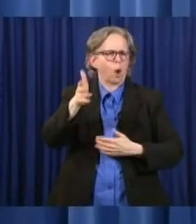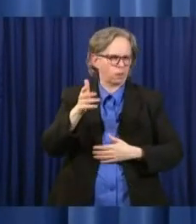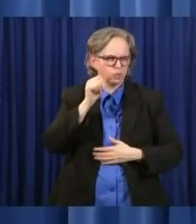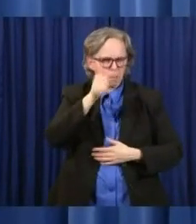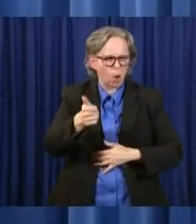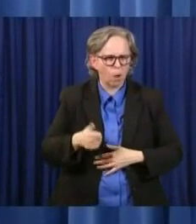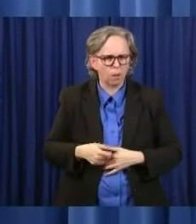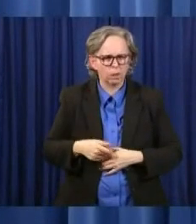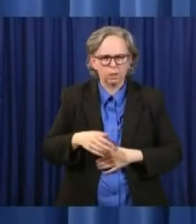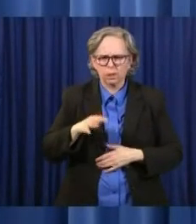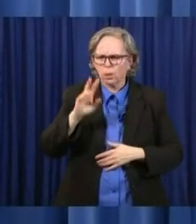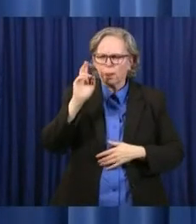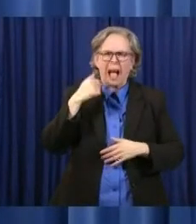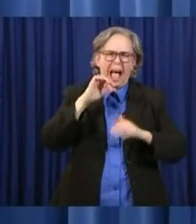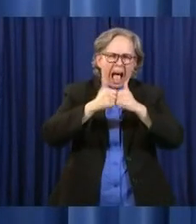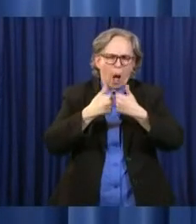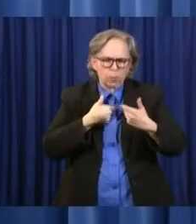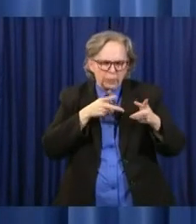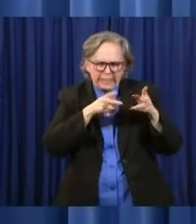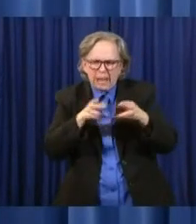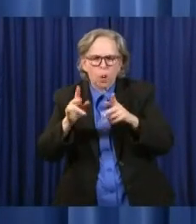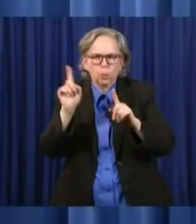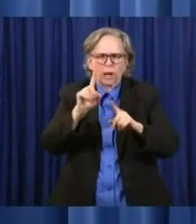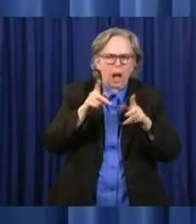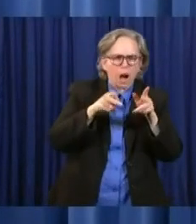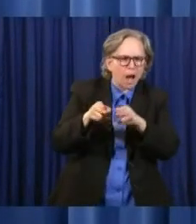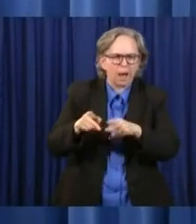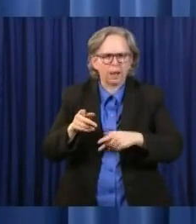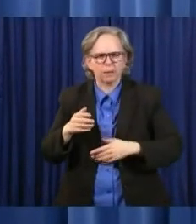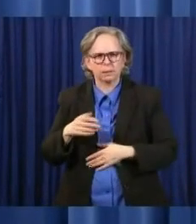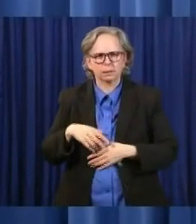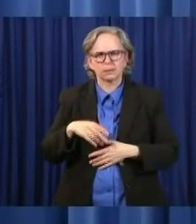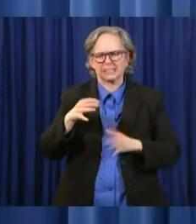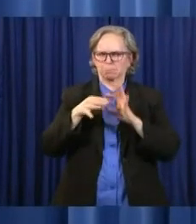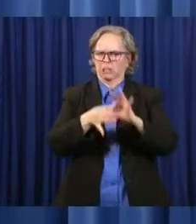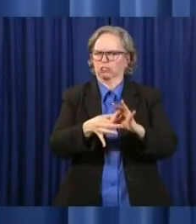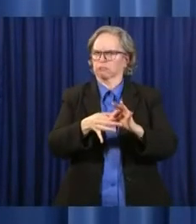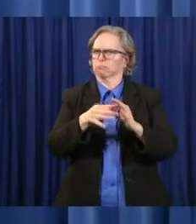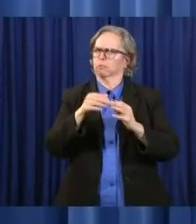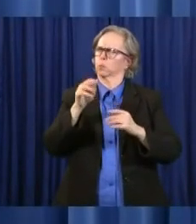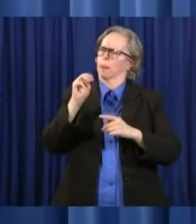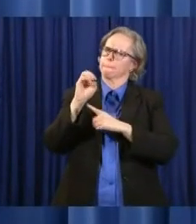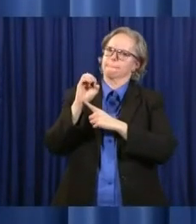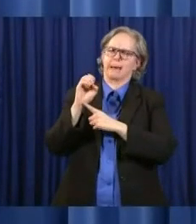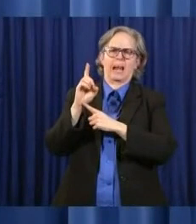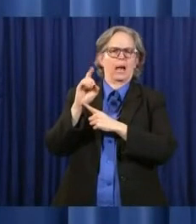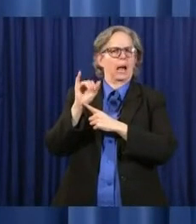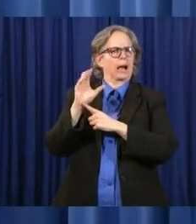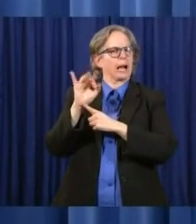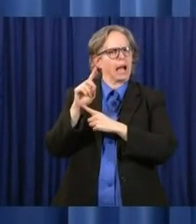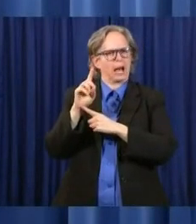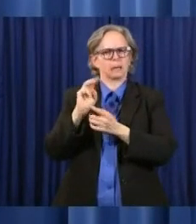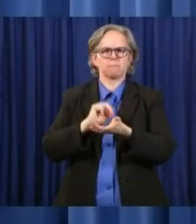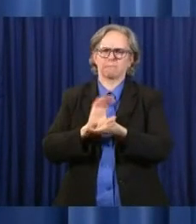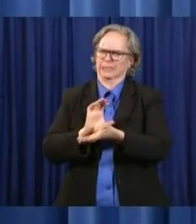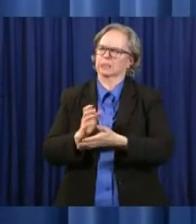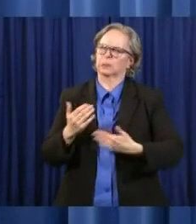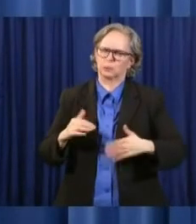in regard to Medicaid. We do not intend to reduce essential